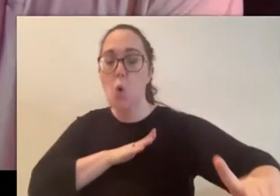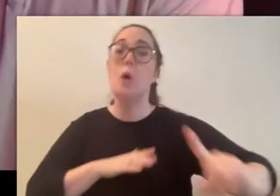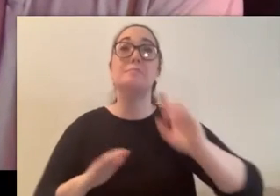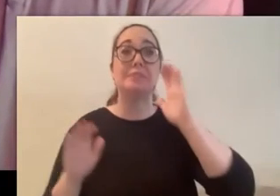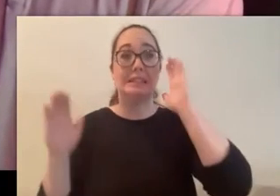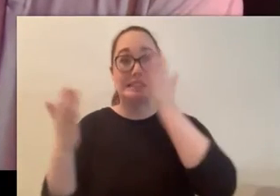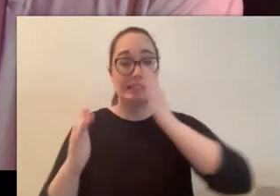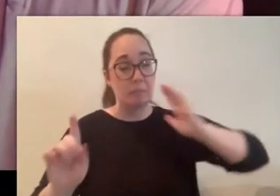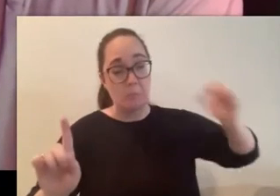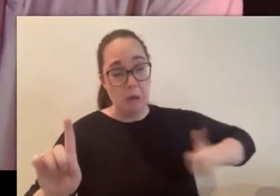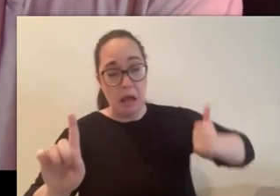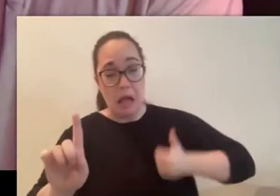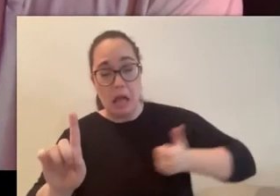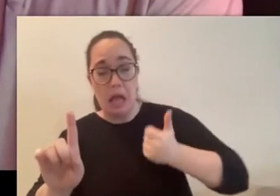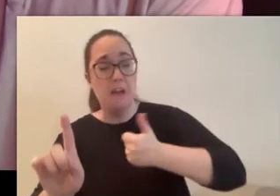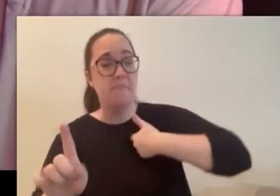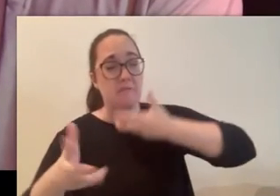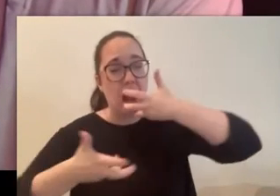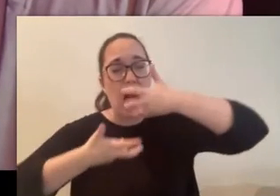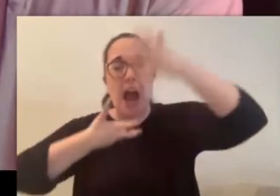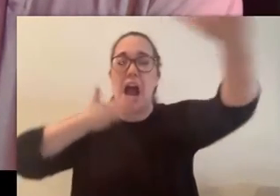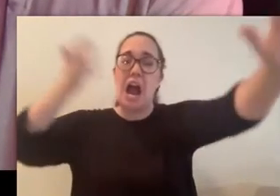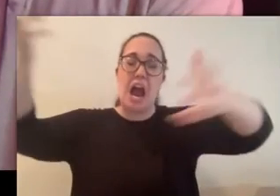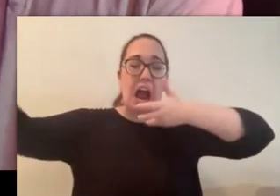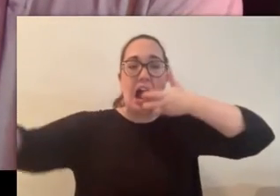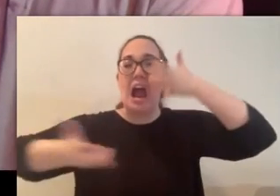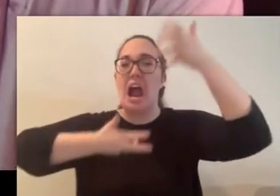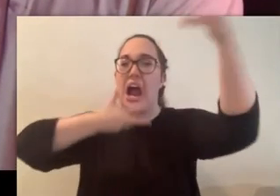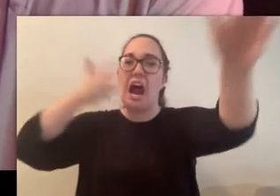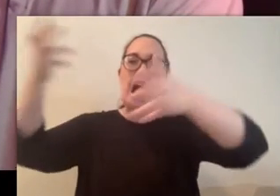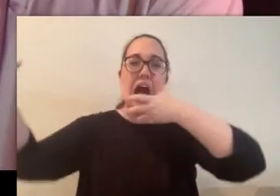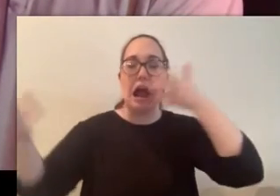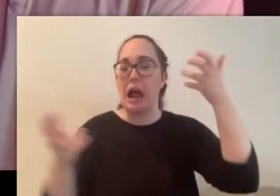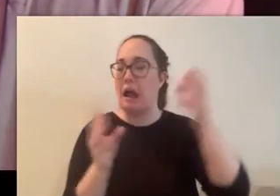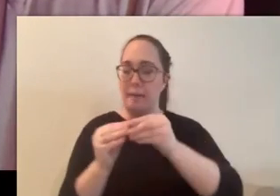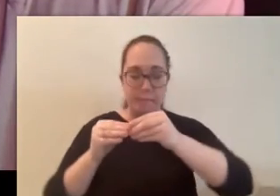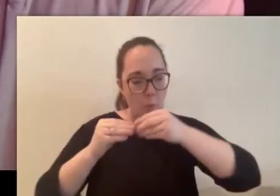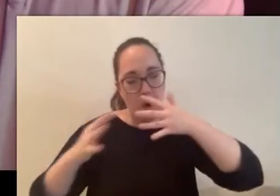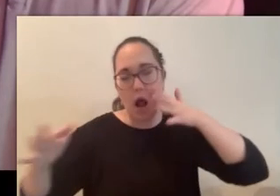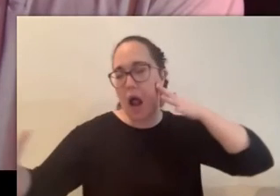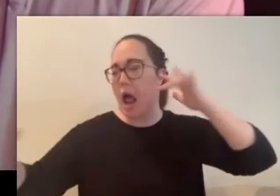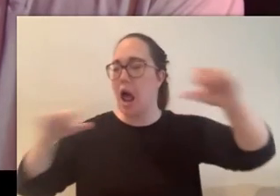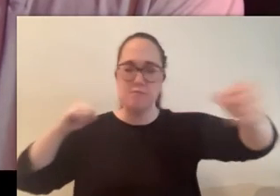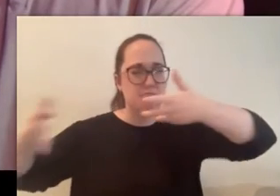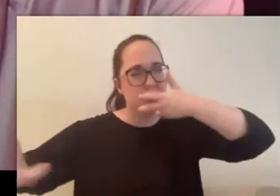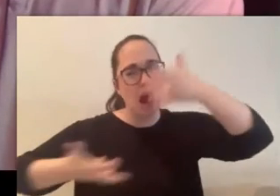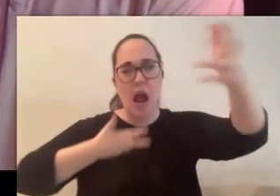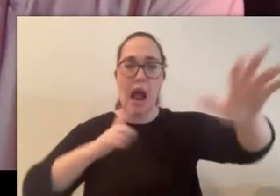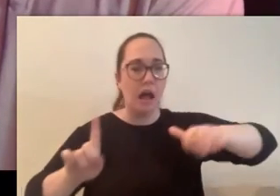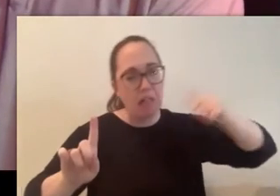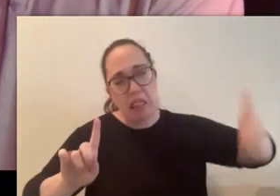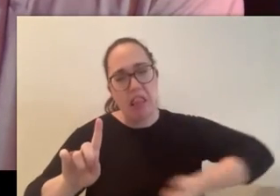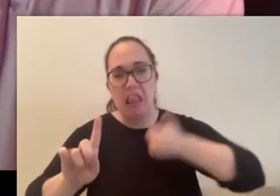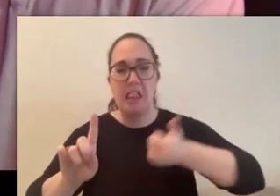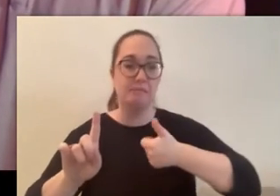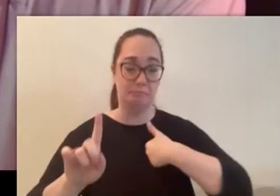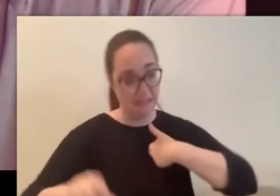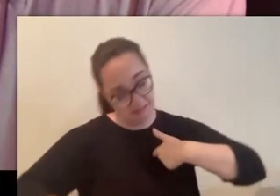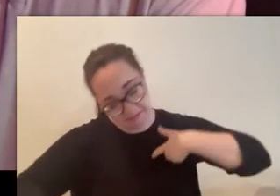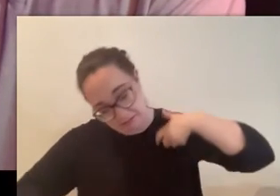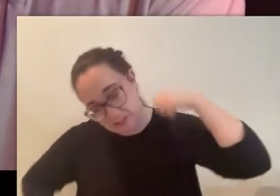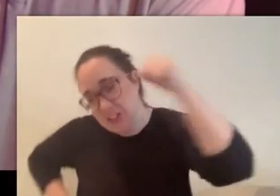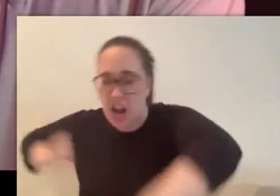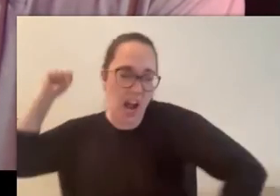i picked up my pace and as i did the crying became more and more hysterical at this point i was running as fast as i could